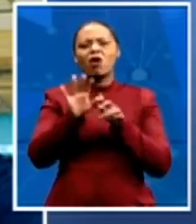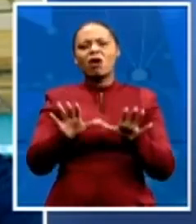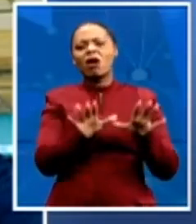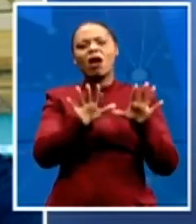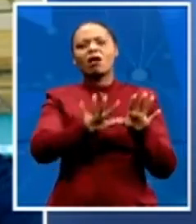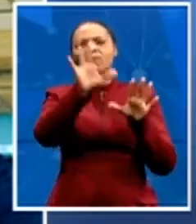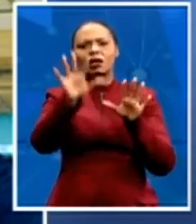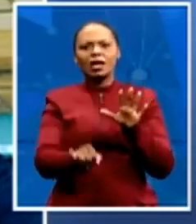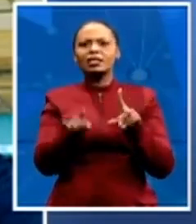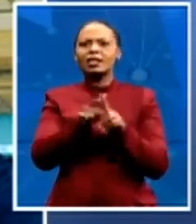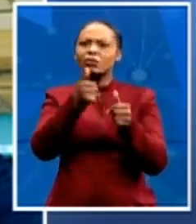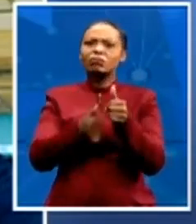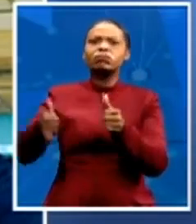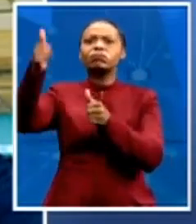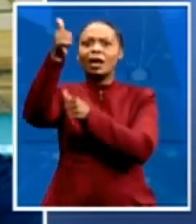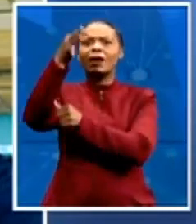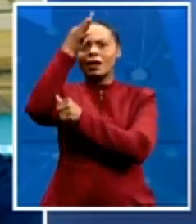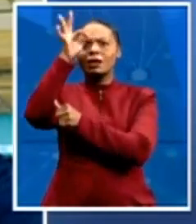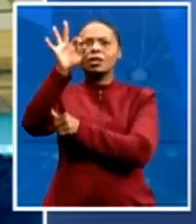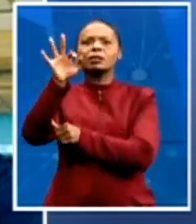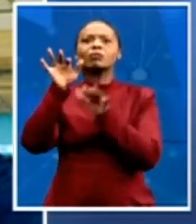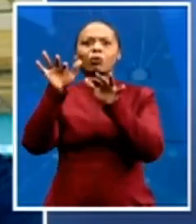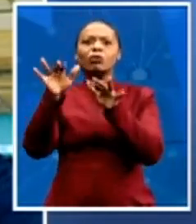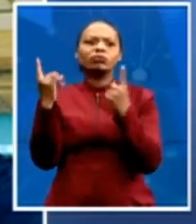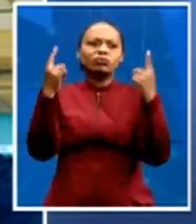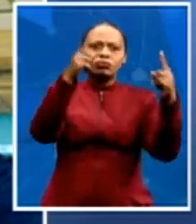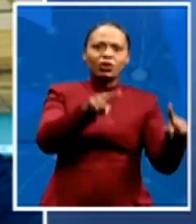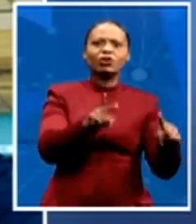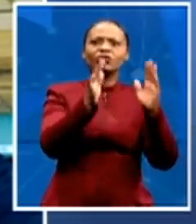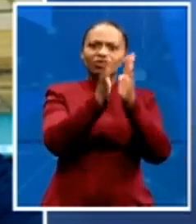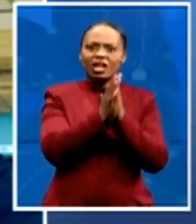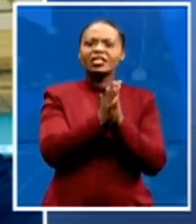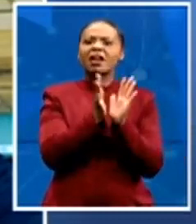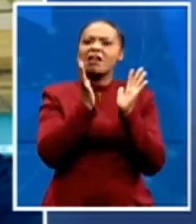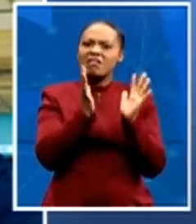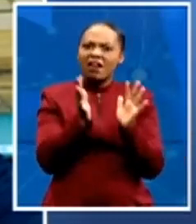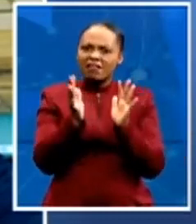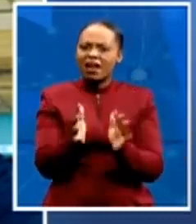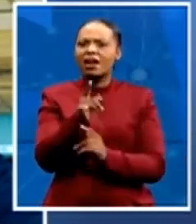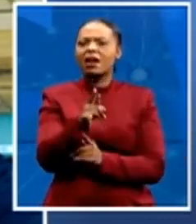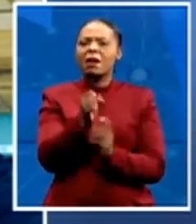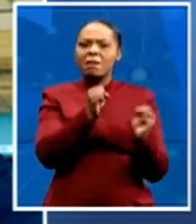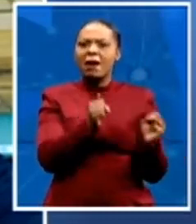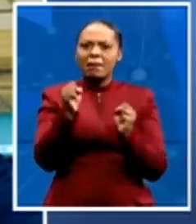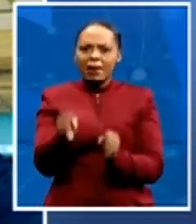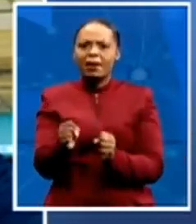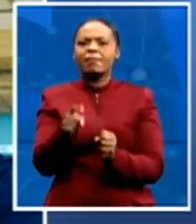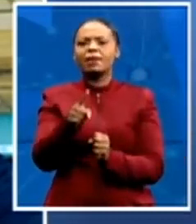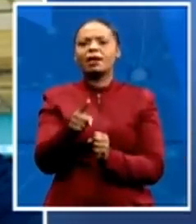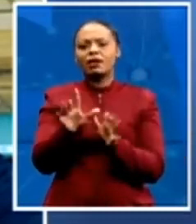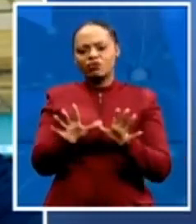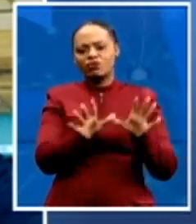attending the church. And high-profile people or individuals on the continent, but also in South America